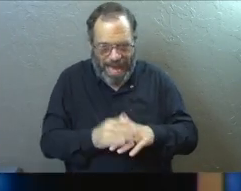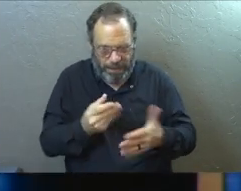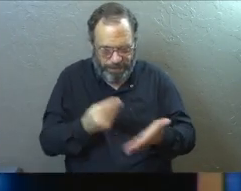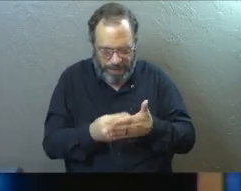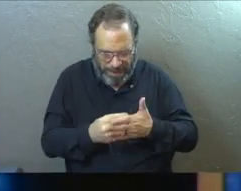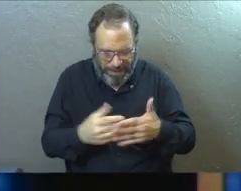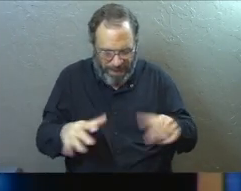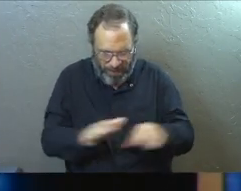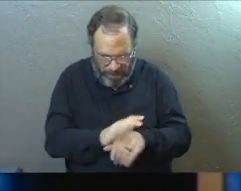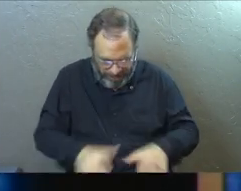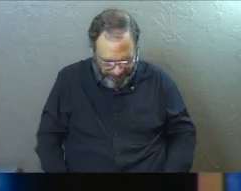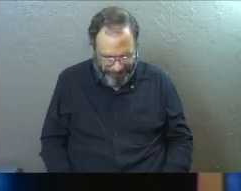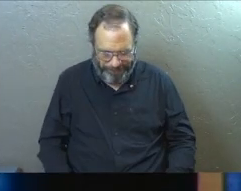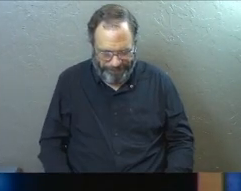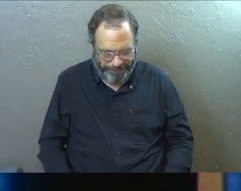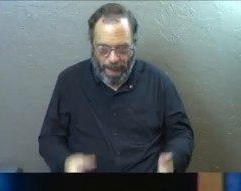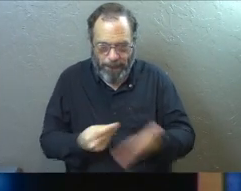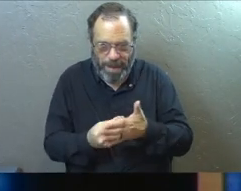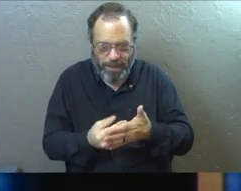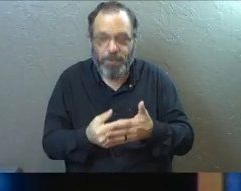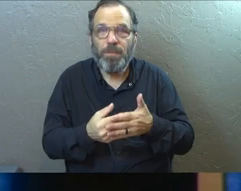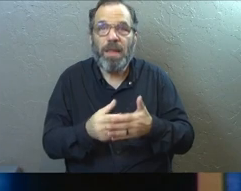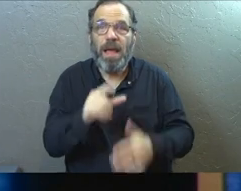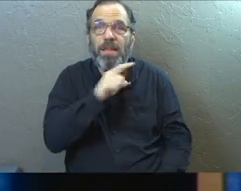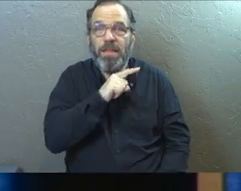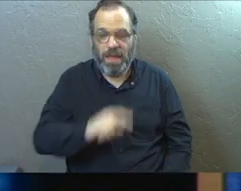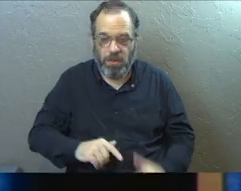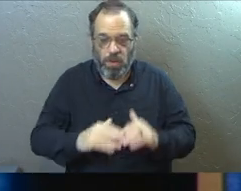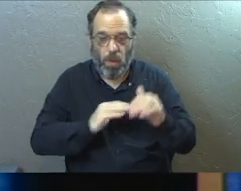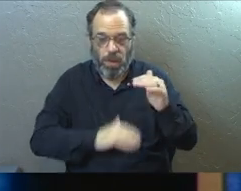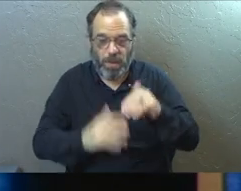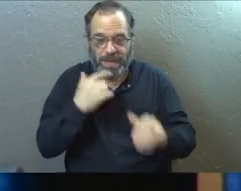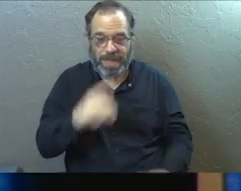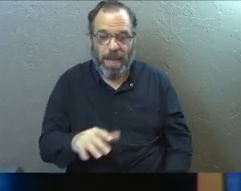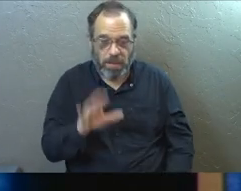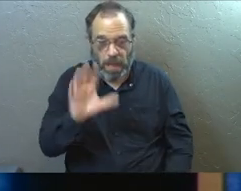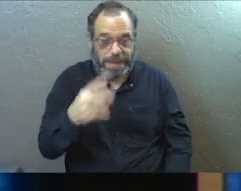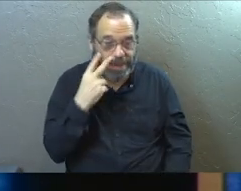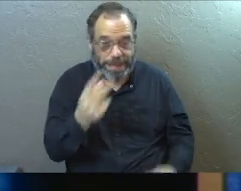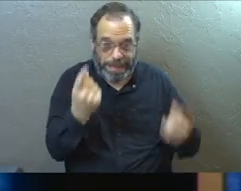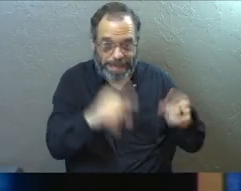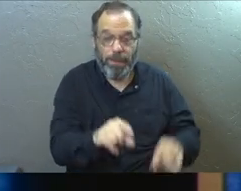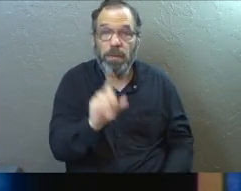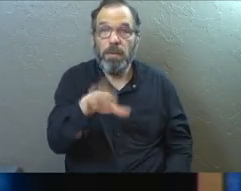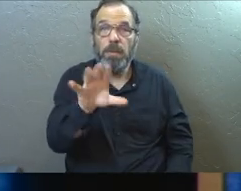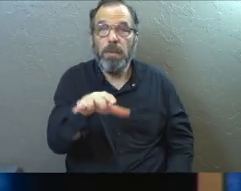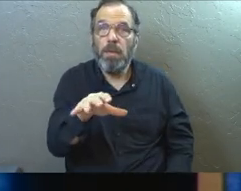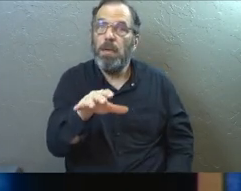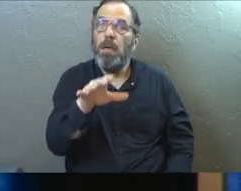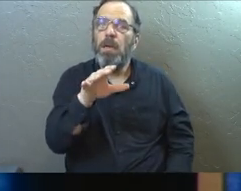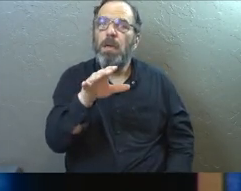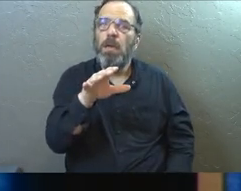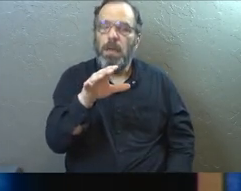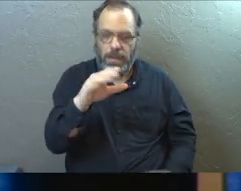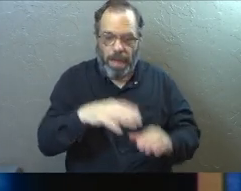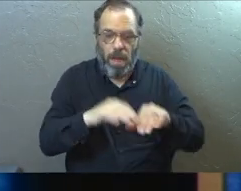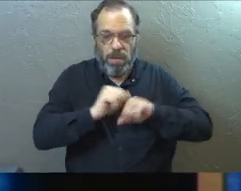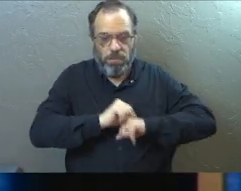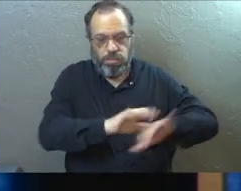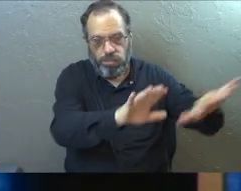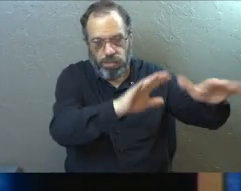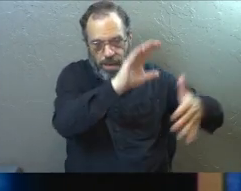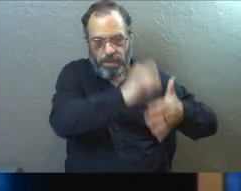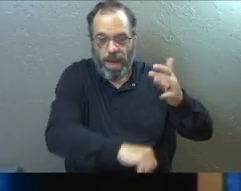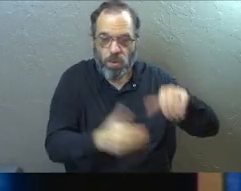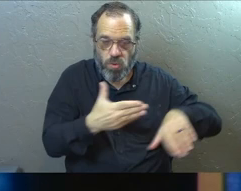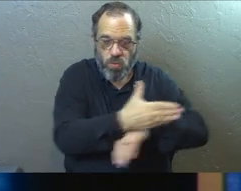in pockets filled with holes. This is what the Lord of heaven's armies says. Look at what's happening to you. Now go up into the hills, bring